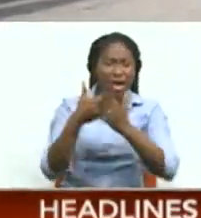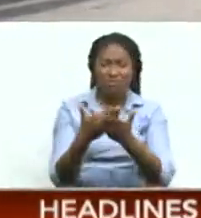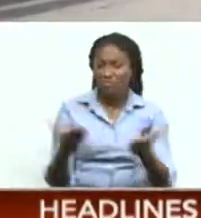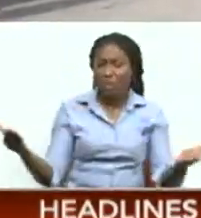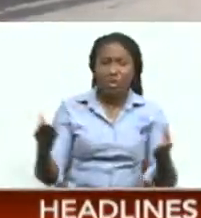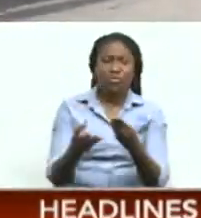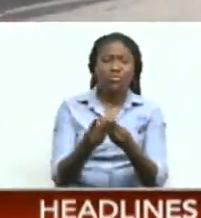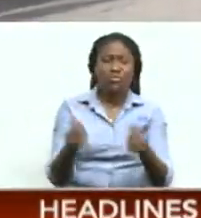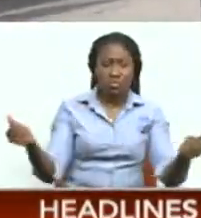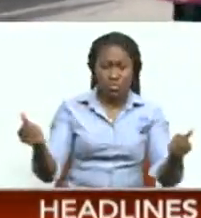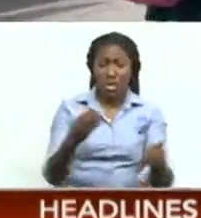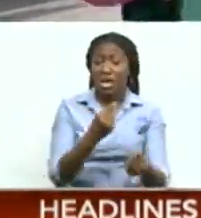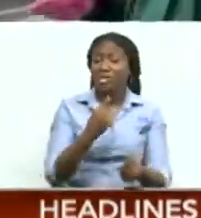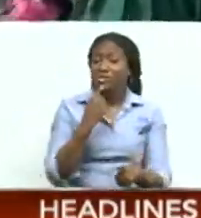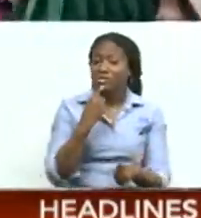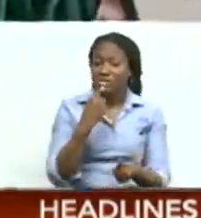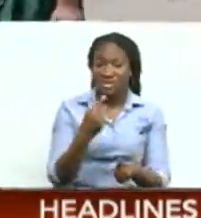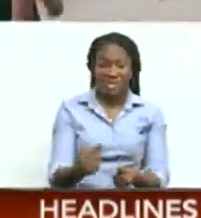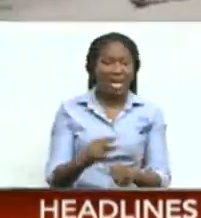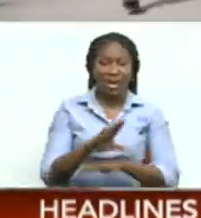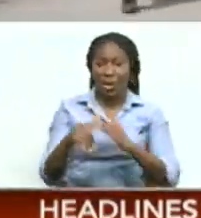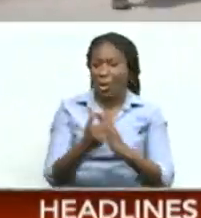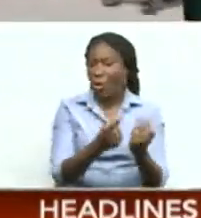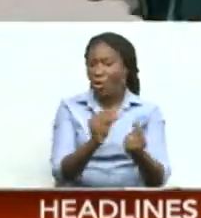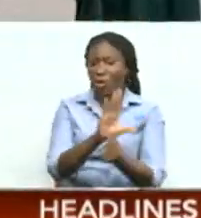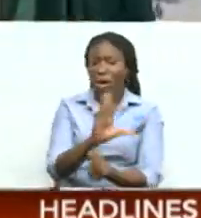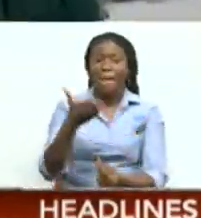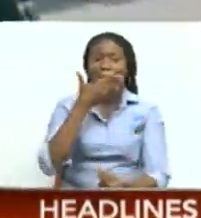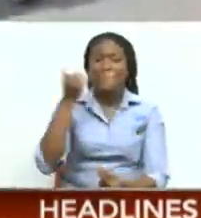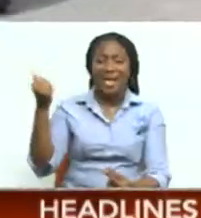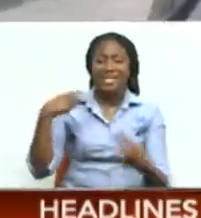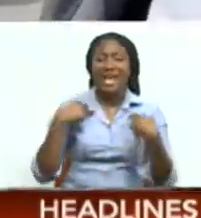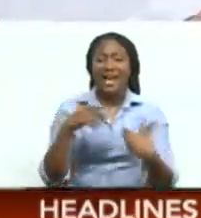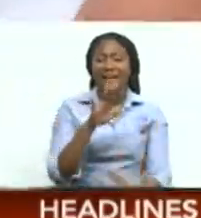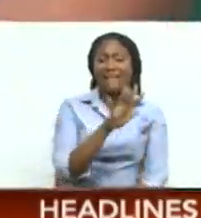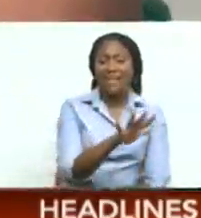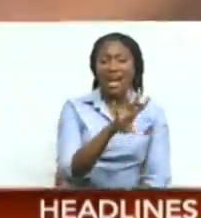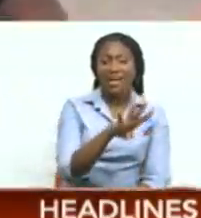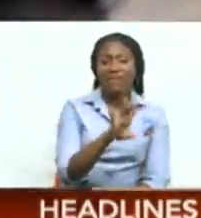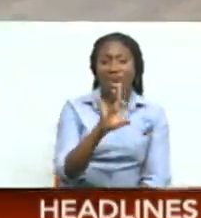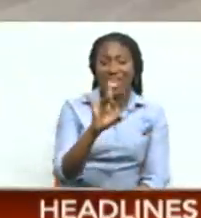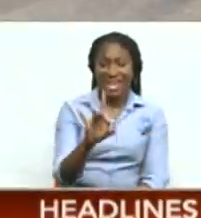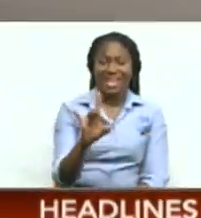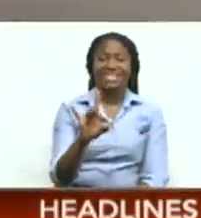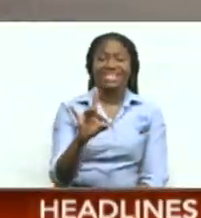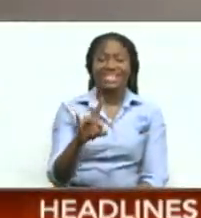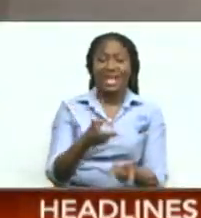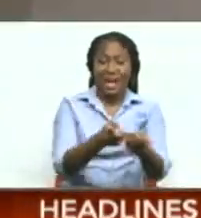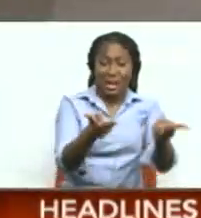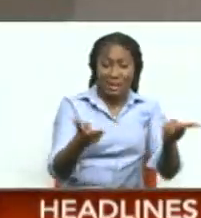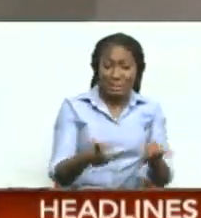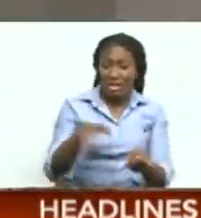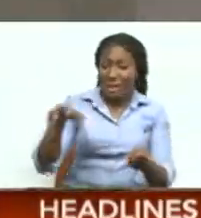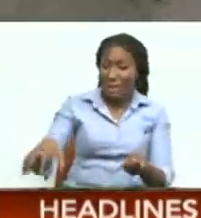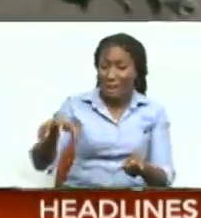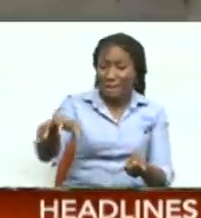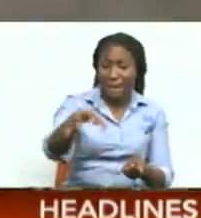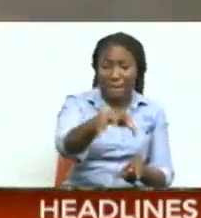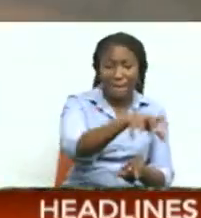Gatsby-Dolley says they've all done their best. There are 548 essay centers across the country with 9